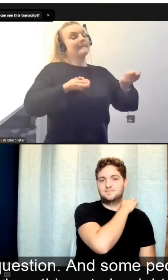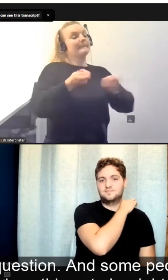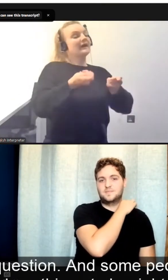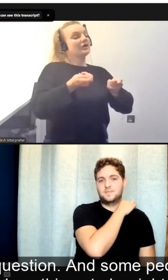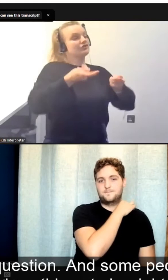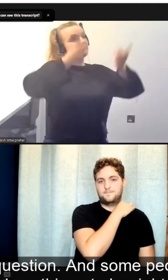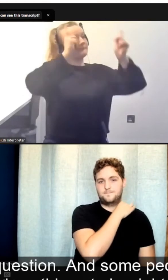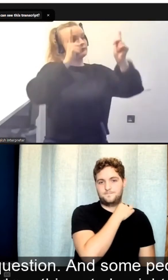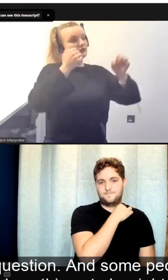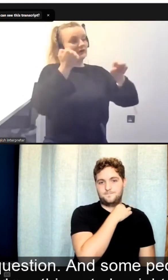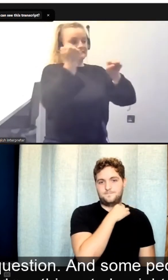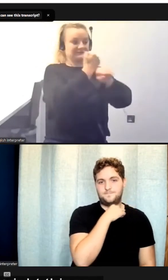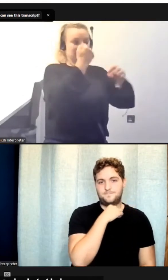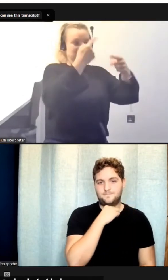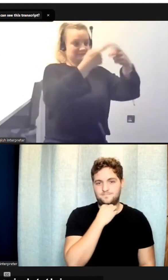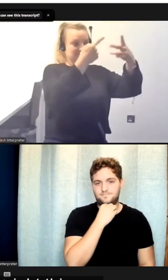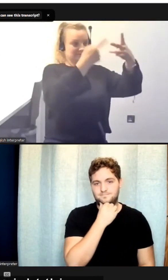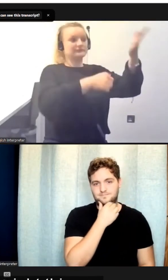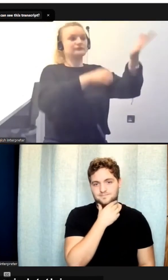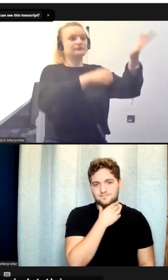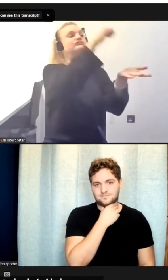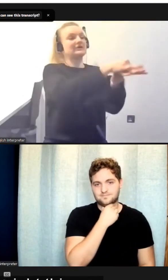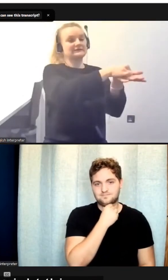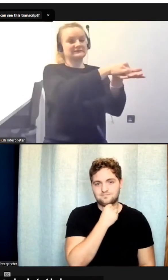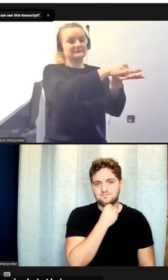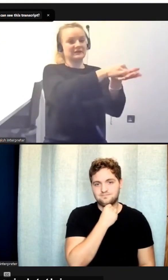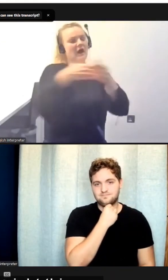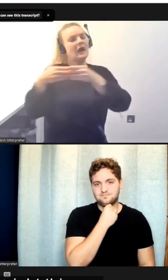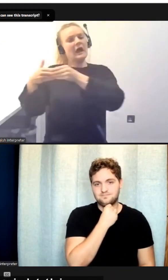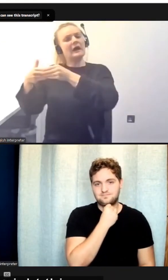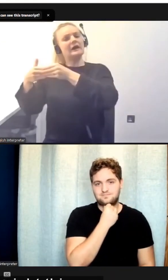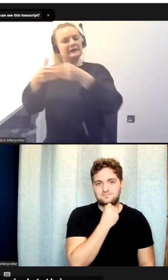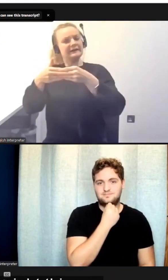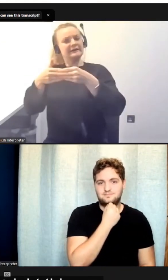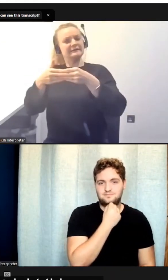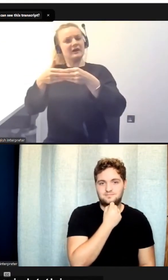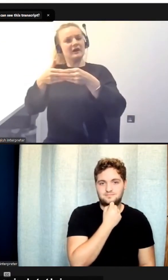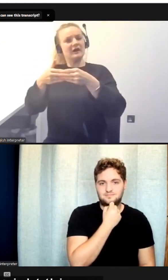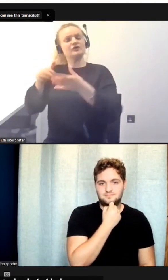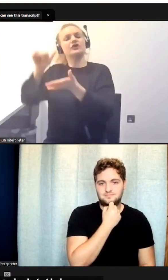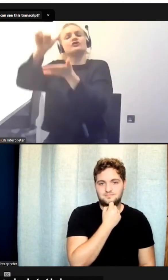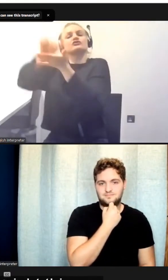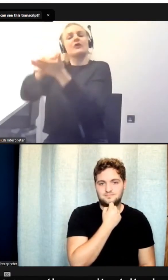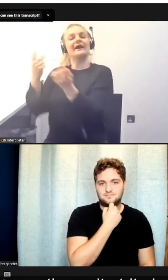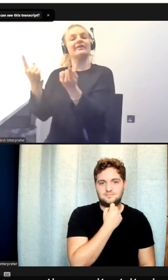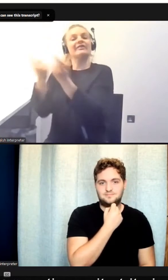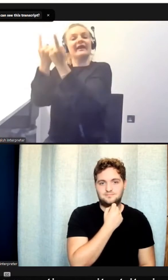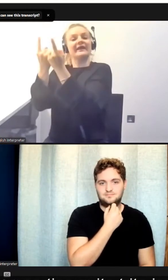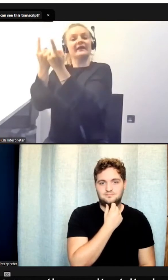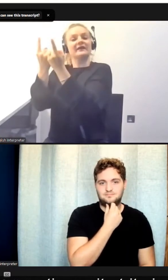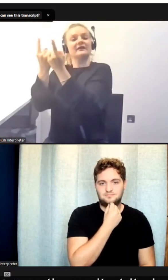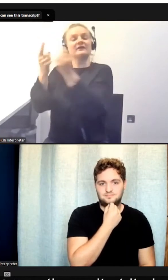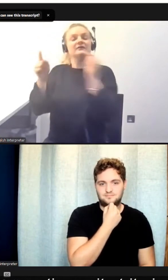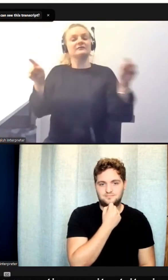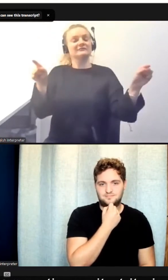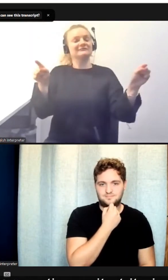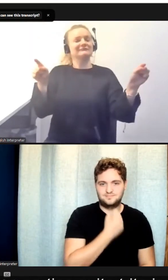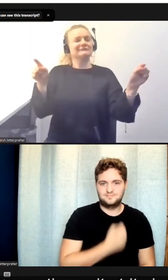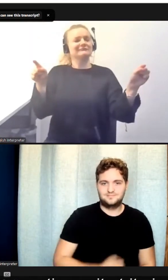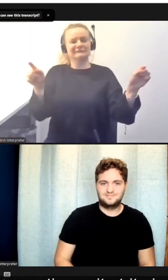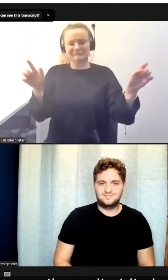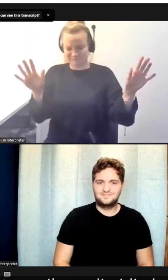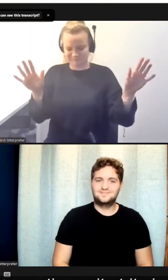right. A leader does the right thing. Now, how